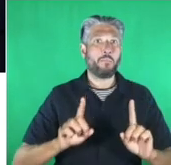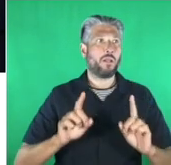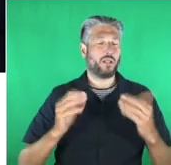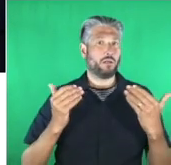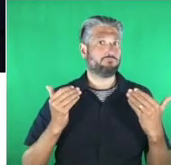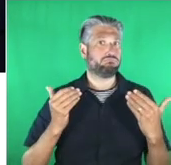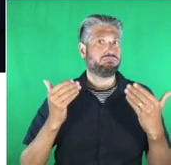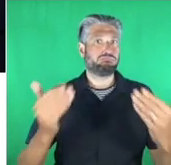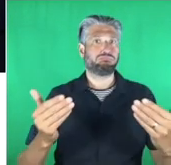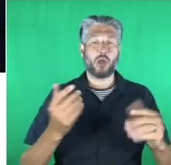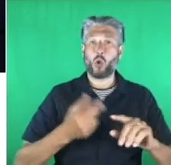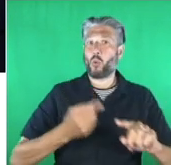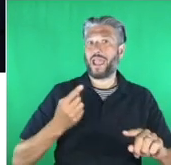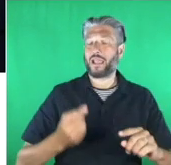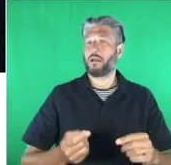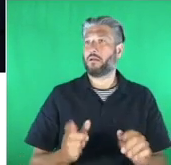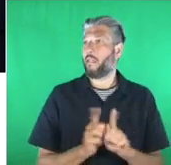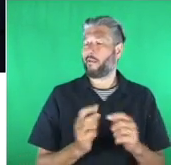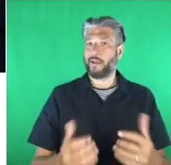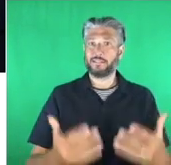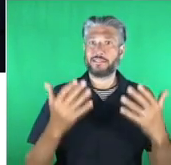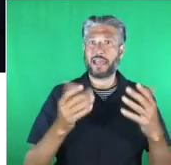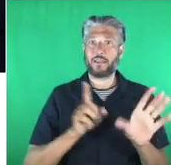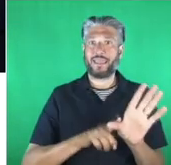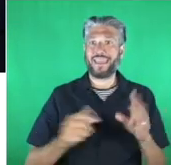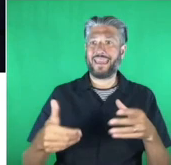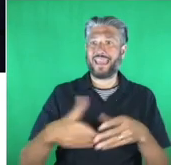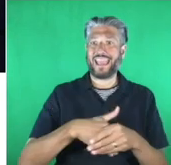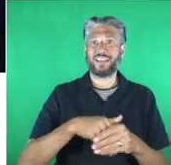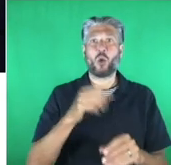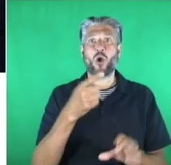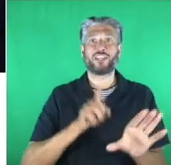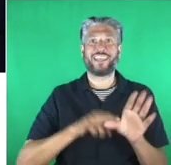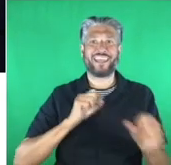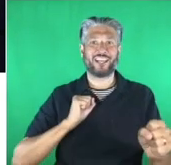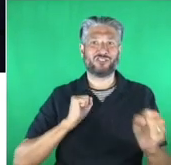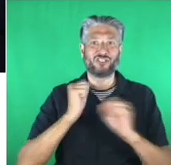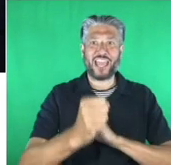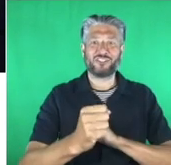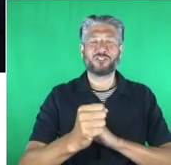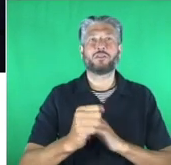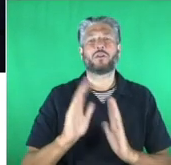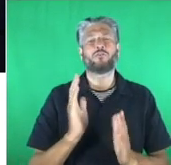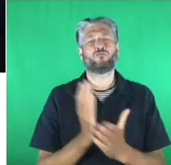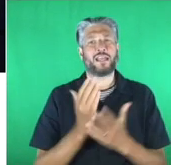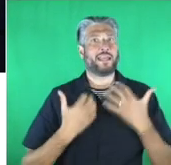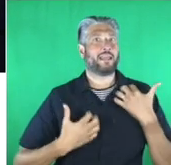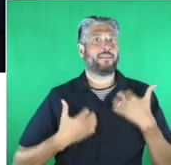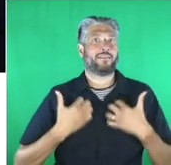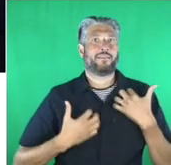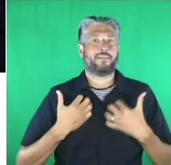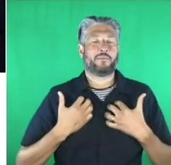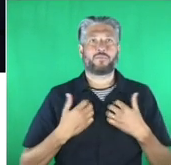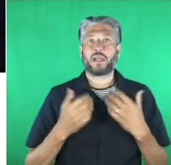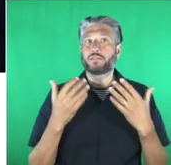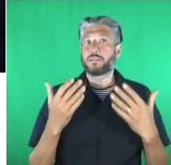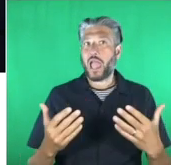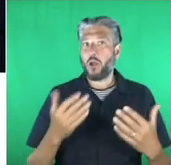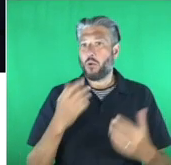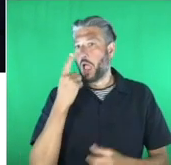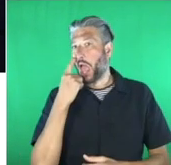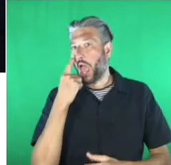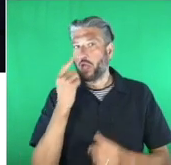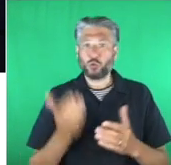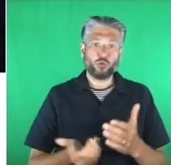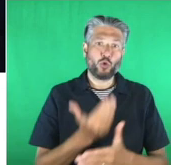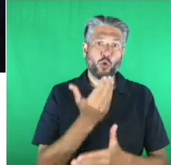imagine 10 years ago where we were so this is really exciting and opens a door for many more ways to use tech for